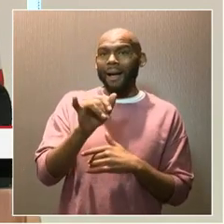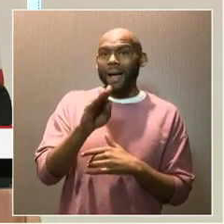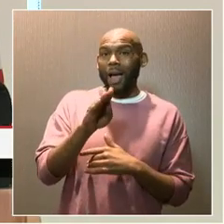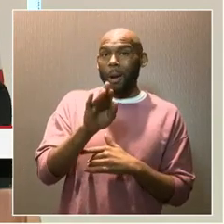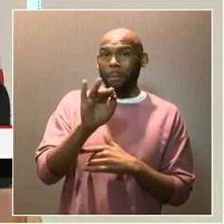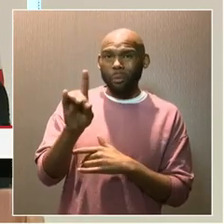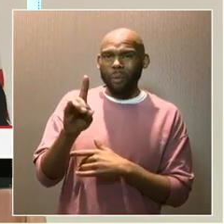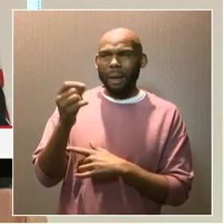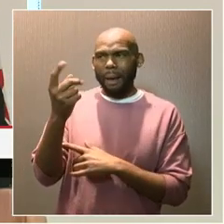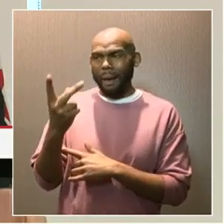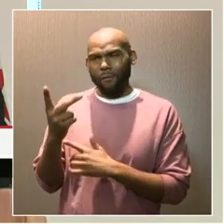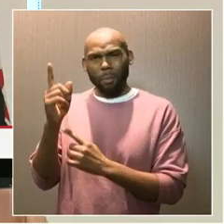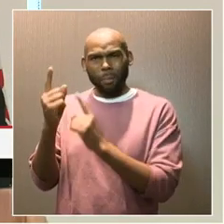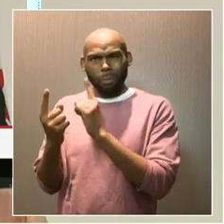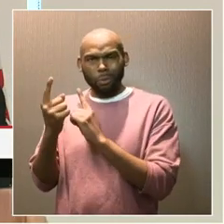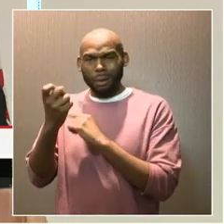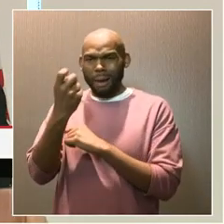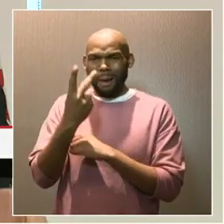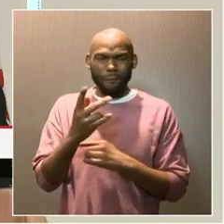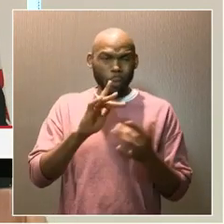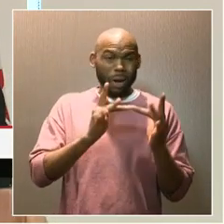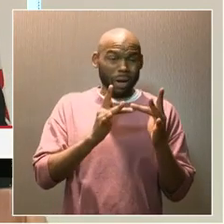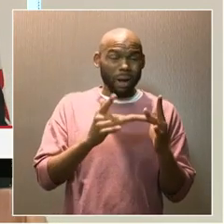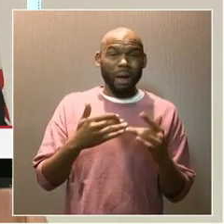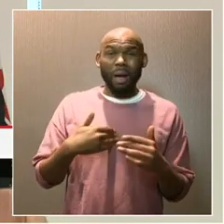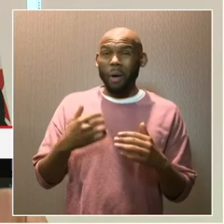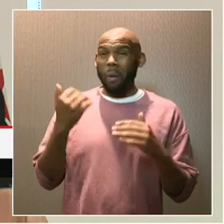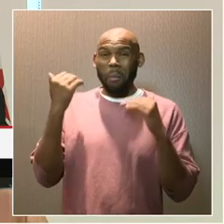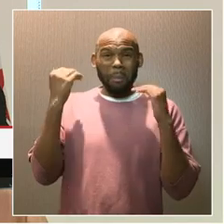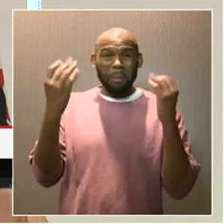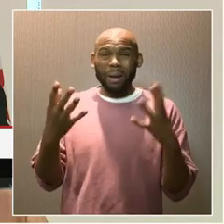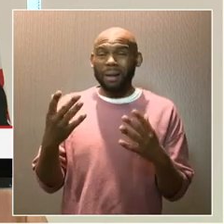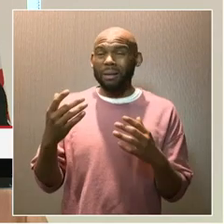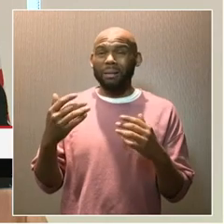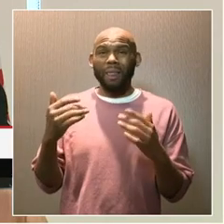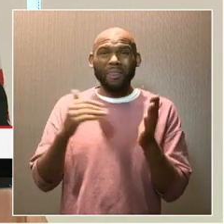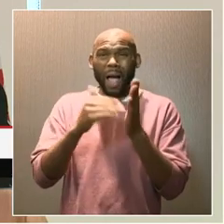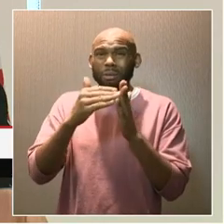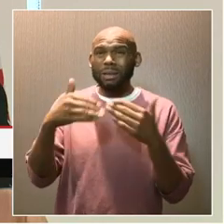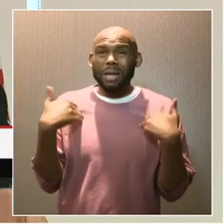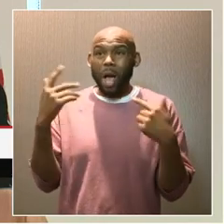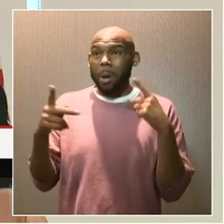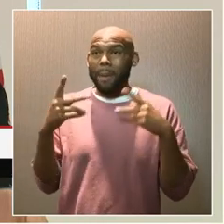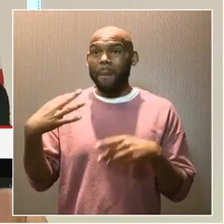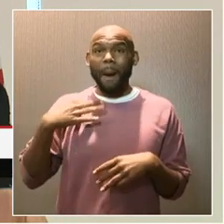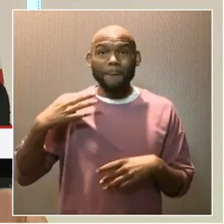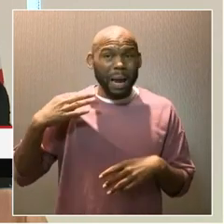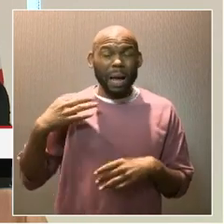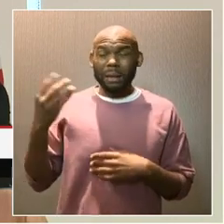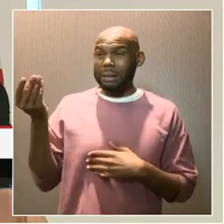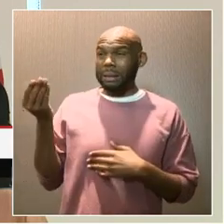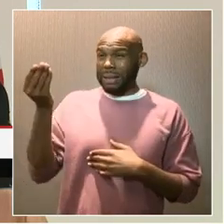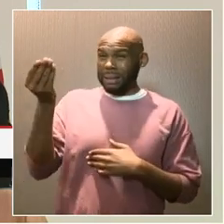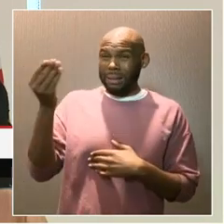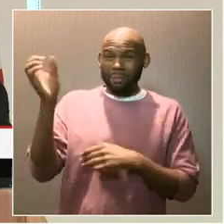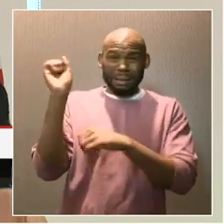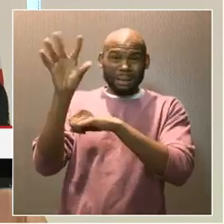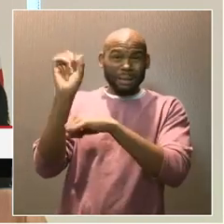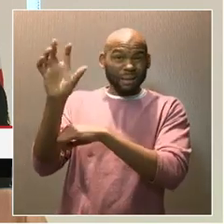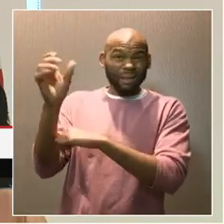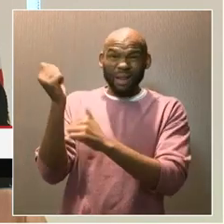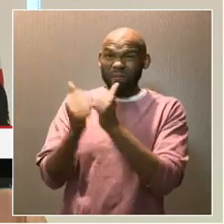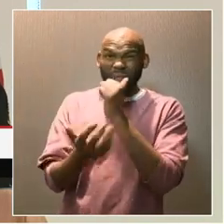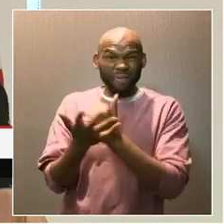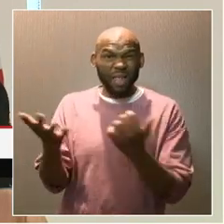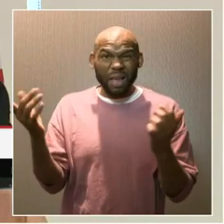also had over 21,000 young people who have not only applied but submitted everything that they needed to do. But